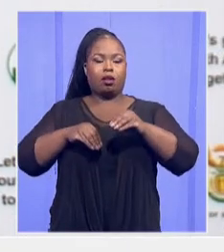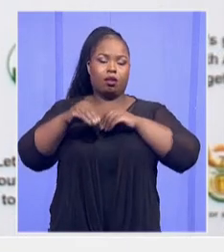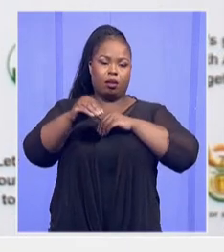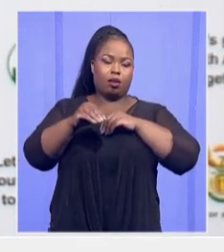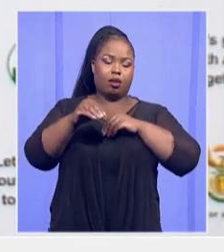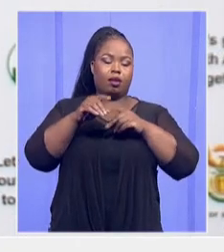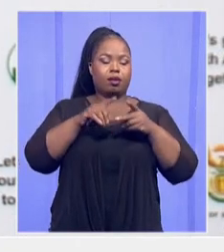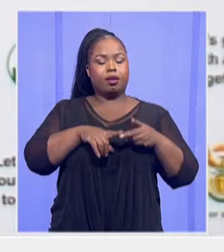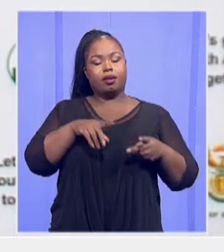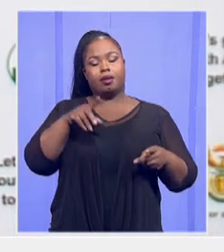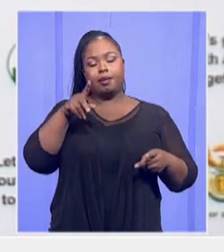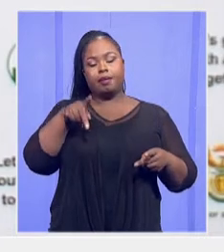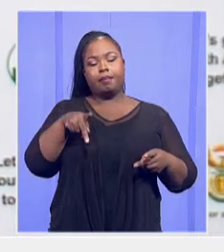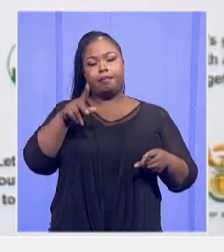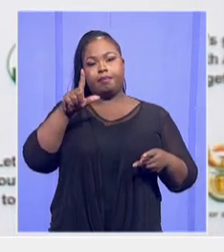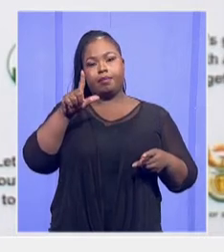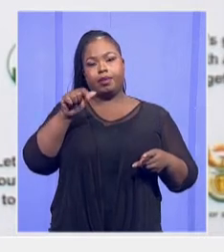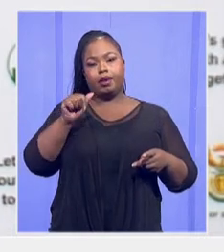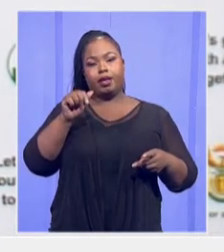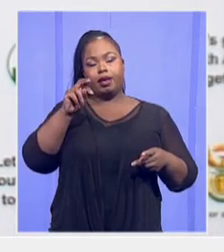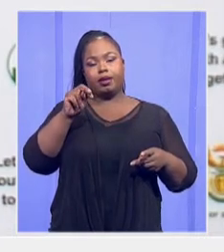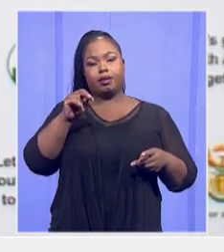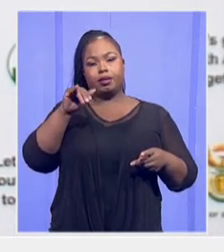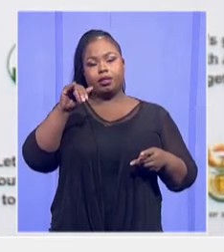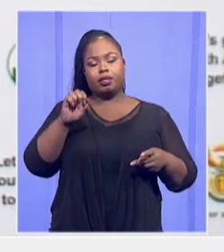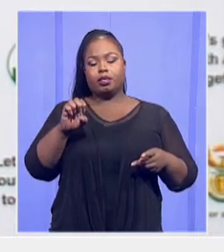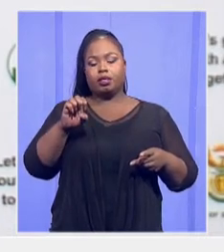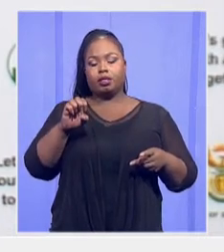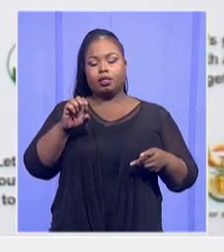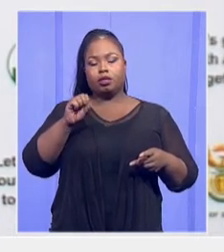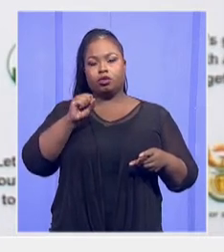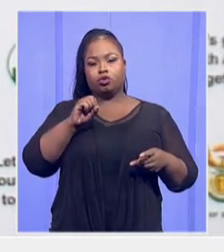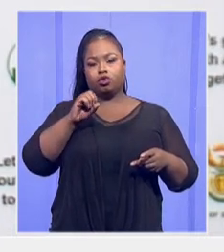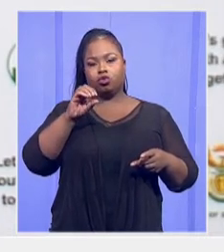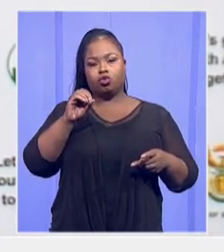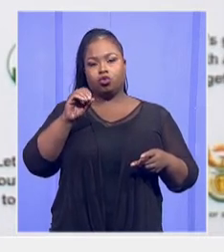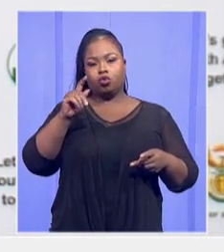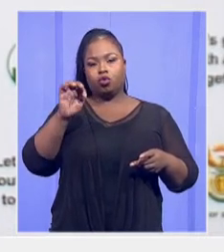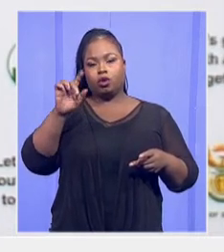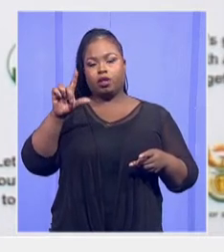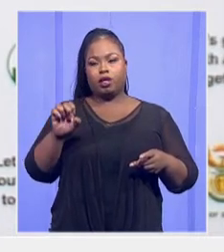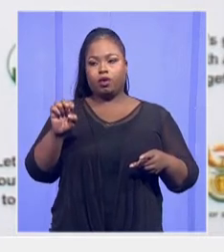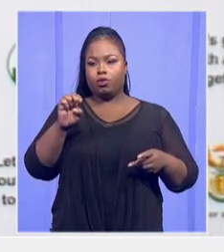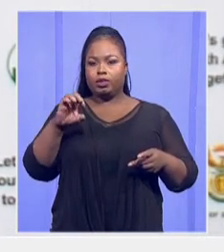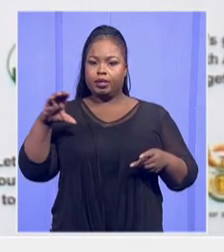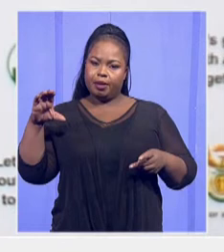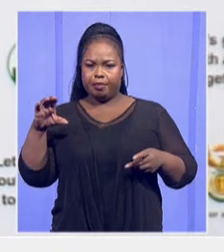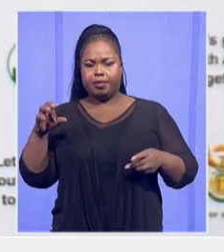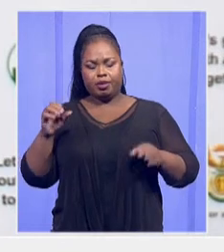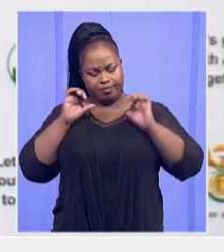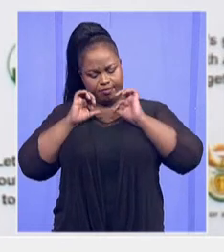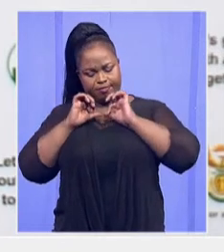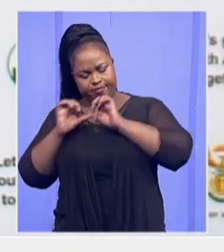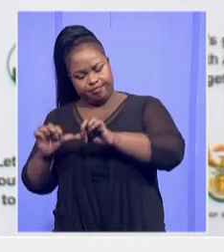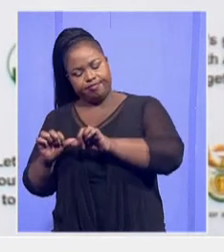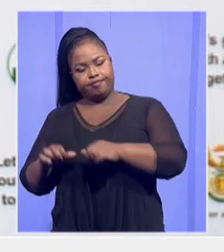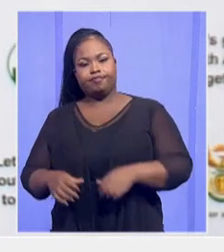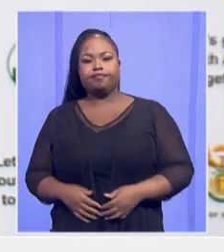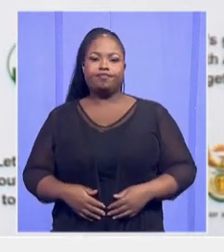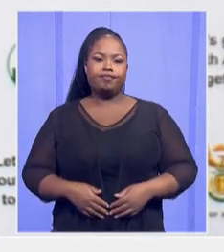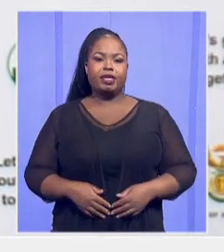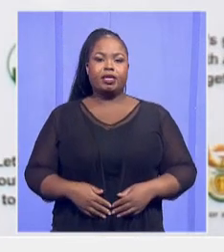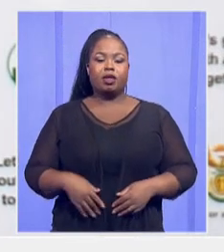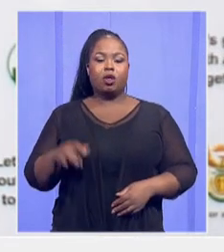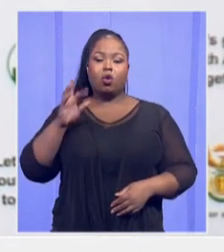replaced many of those and we are still going to continue to do so. In terms of water, the challenge here, Minister, is